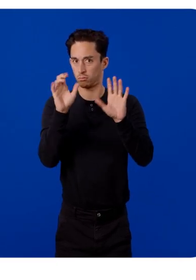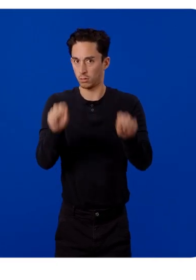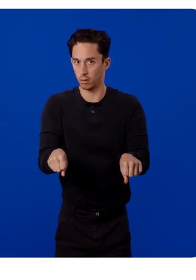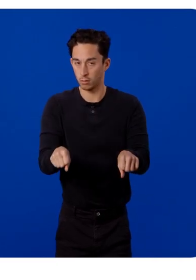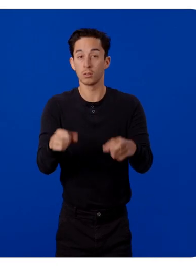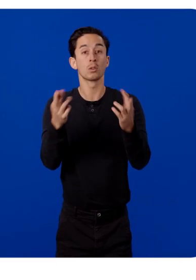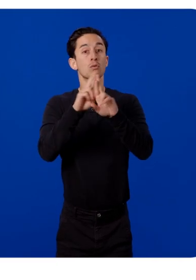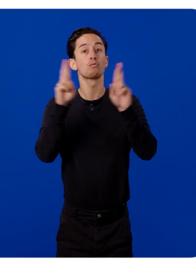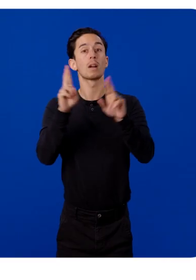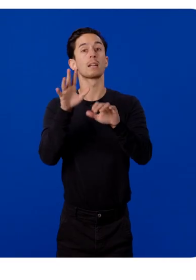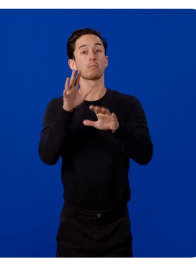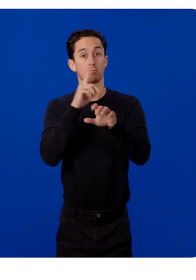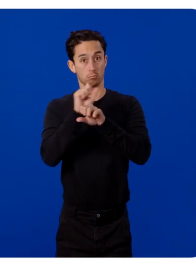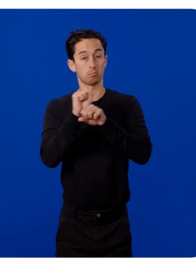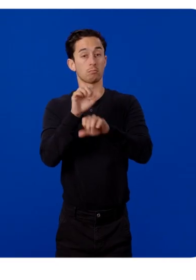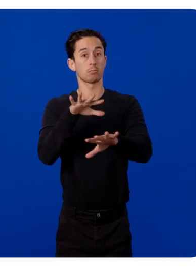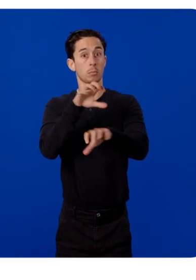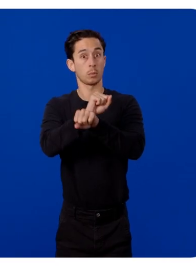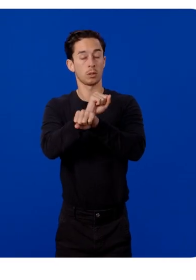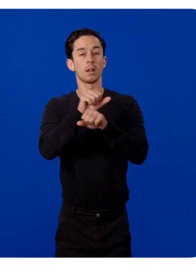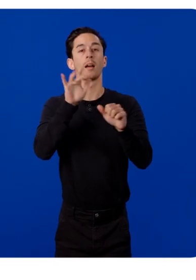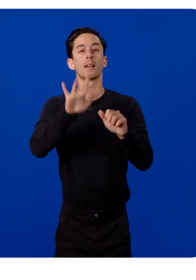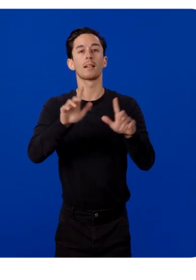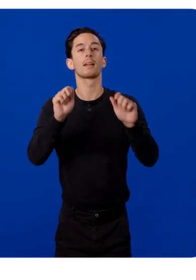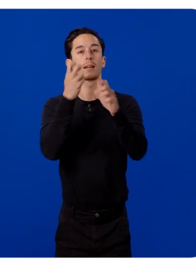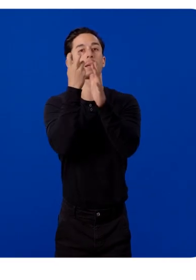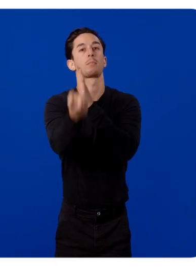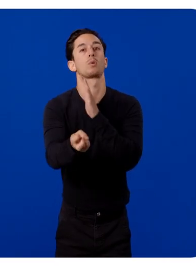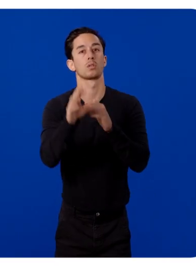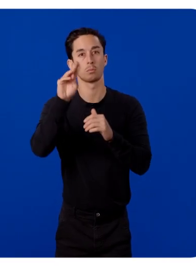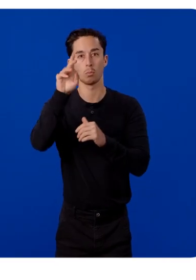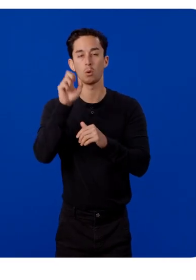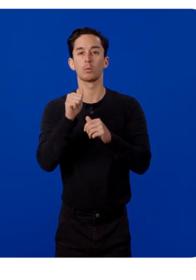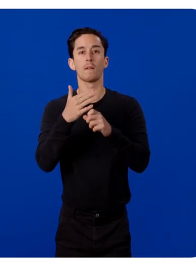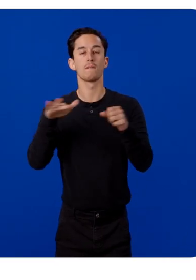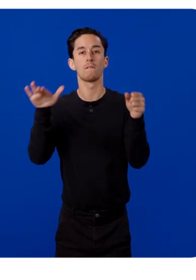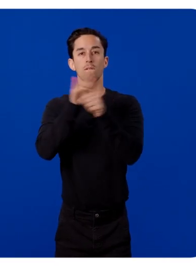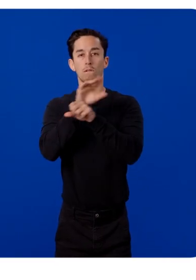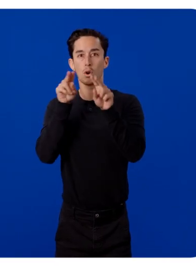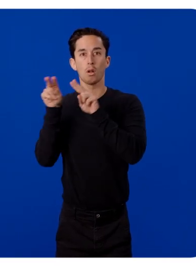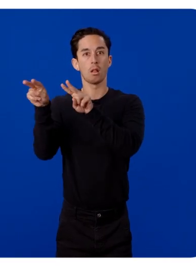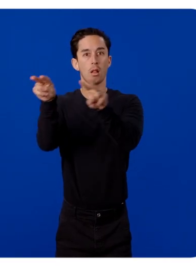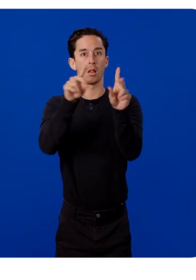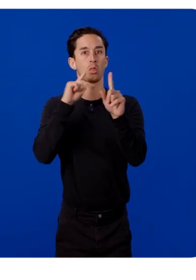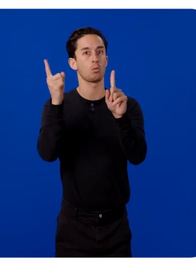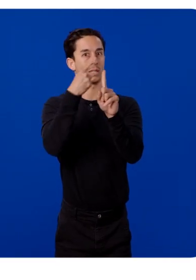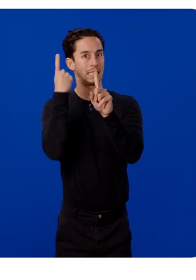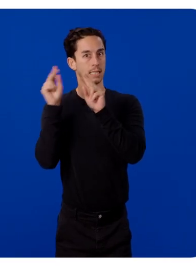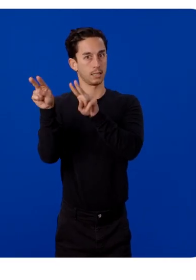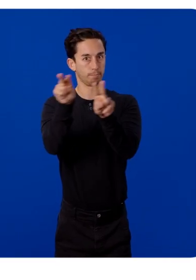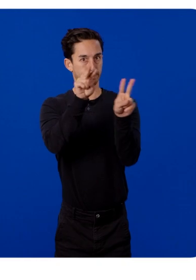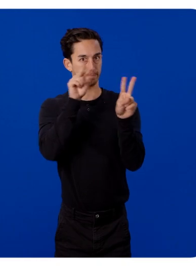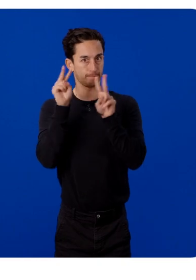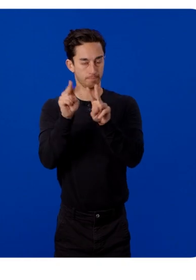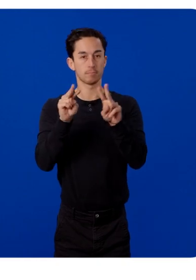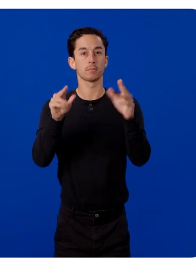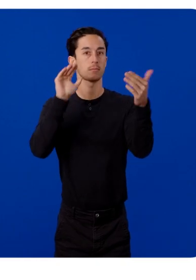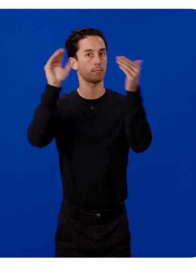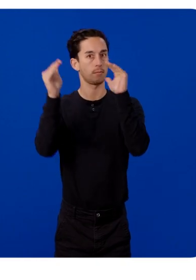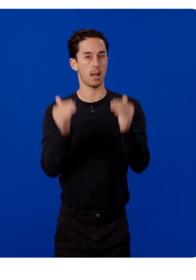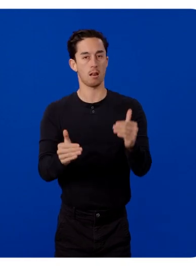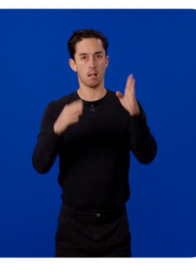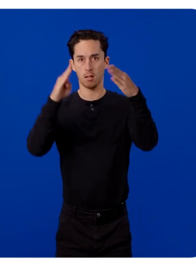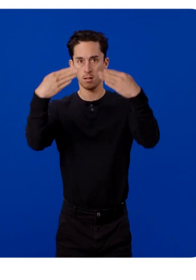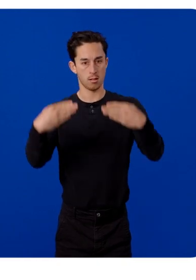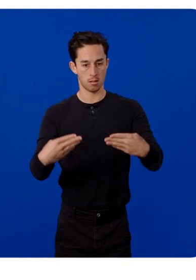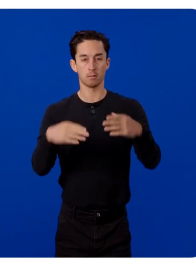Then, when they're ready to start booking, users can enter immersive mode to get a 360 view of the destination along with multiple side-by-side panels